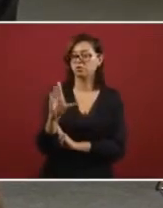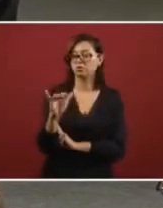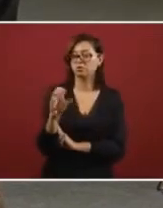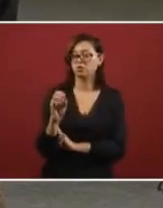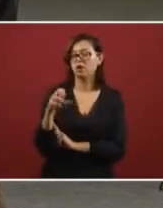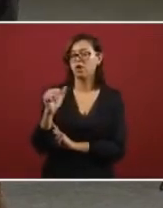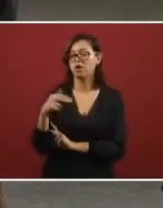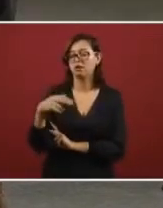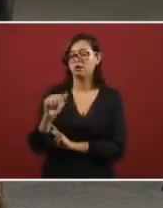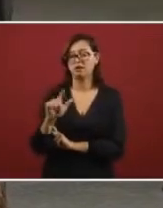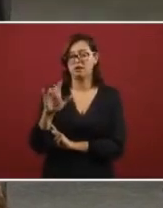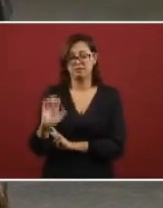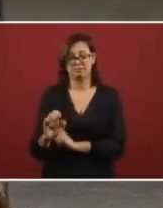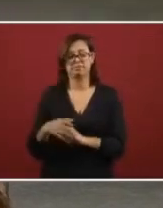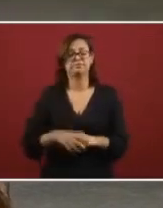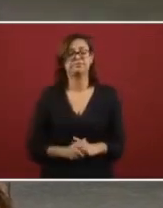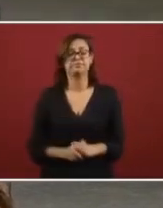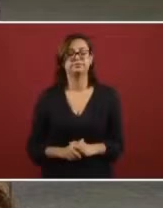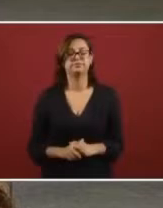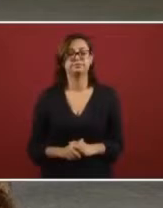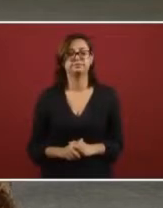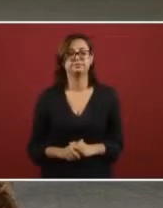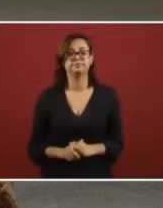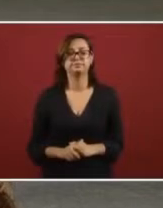to talk to us over this matter